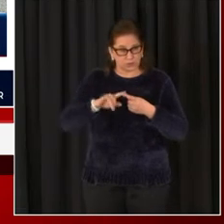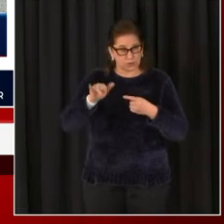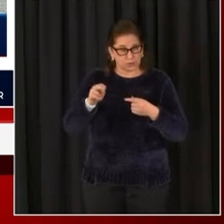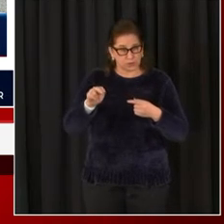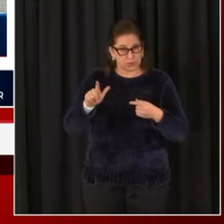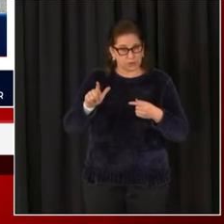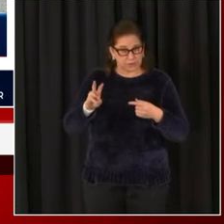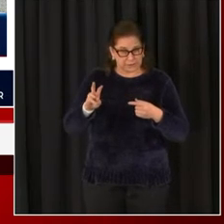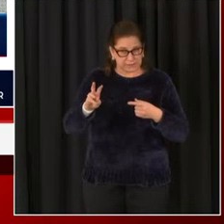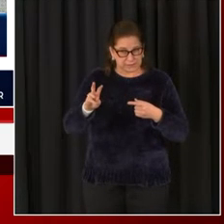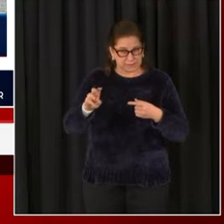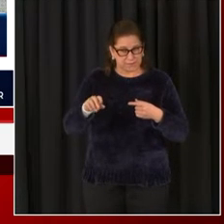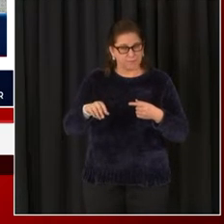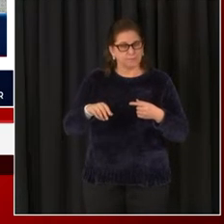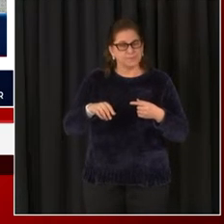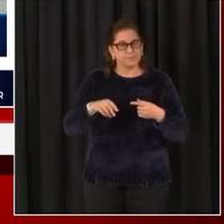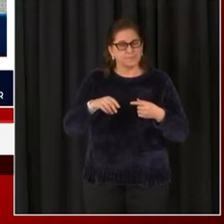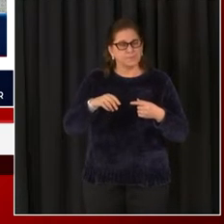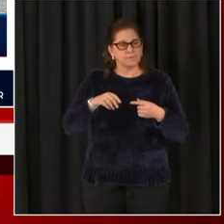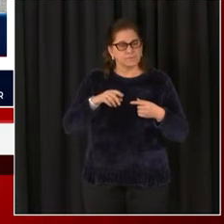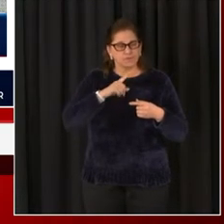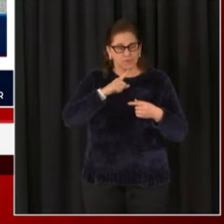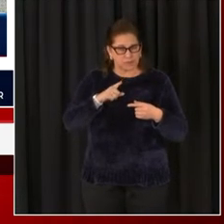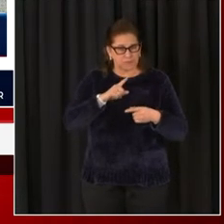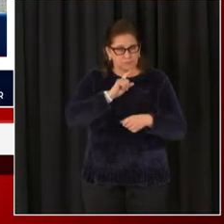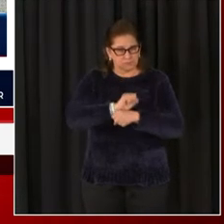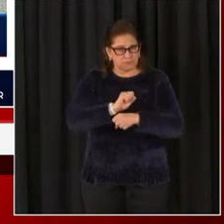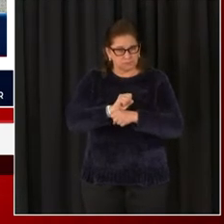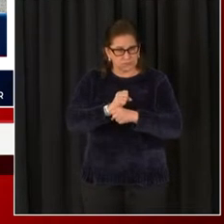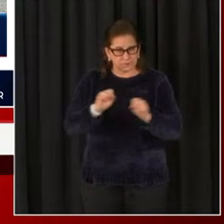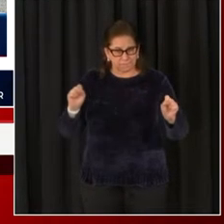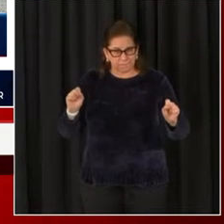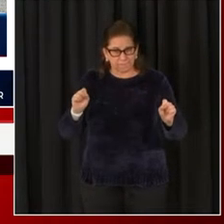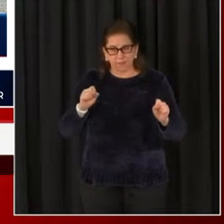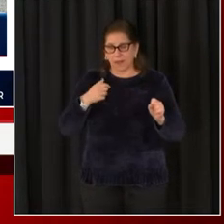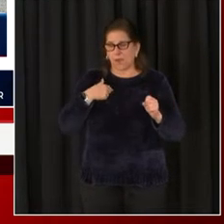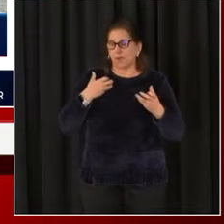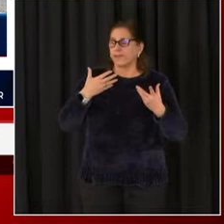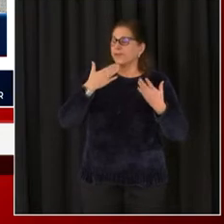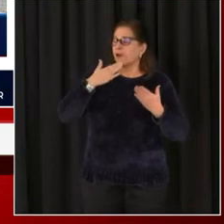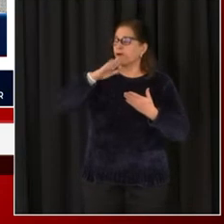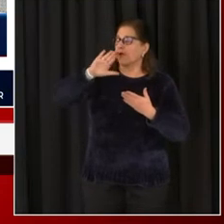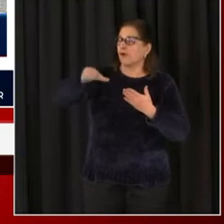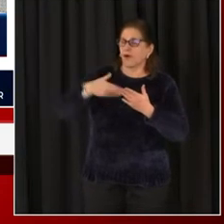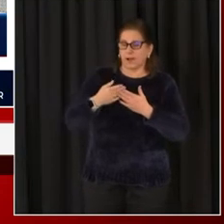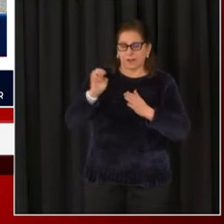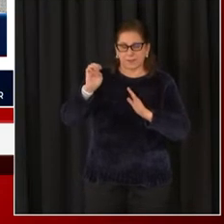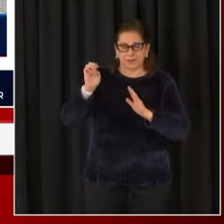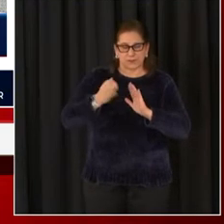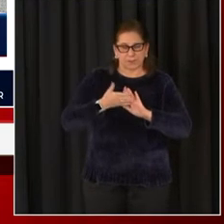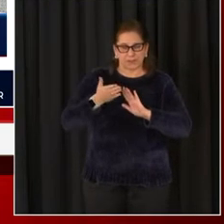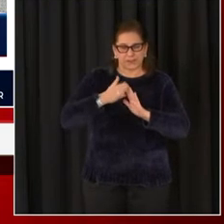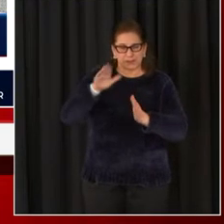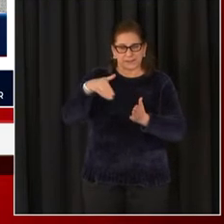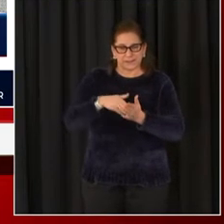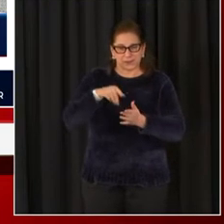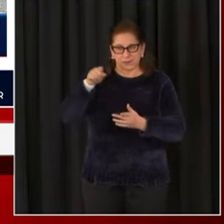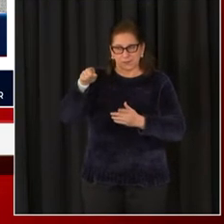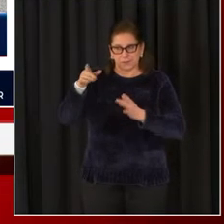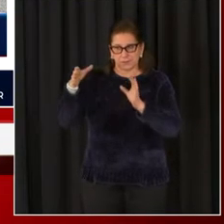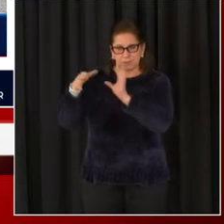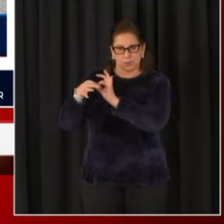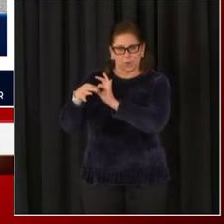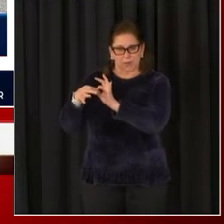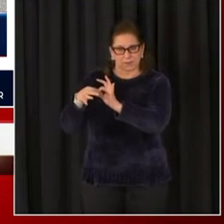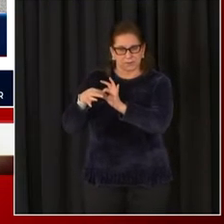I want to thank my entire Emergency Operations Center and Joint Information Center, and I